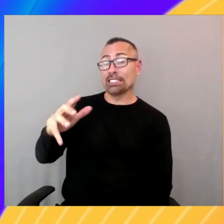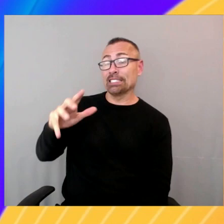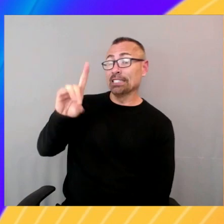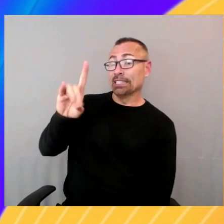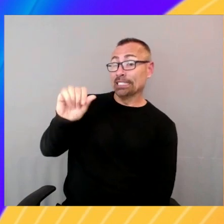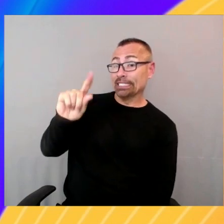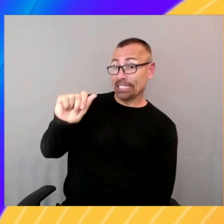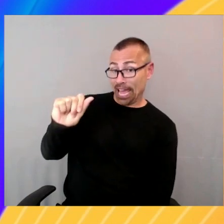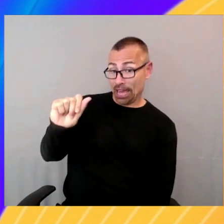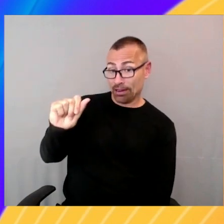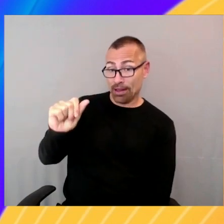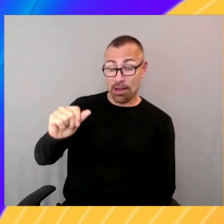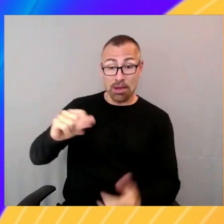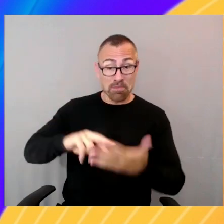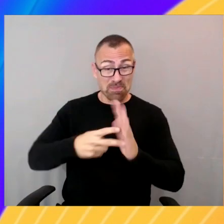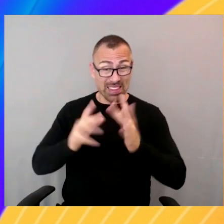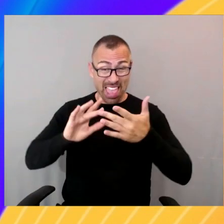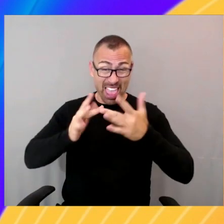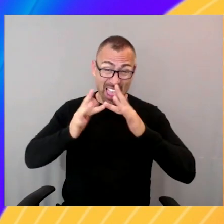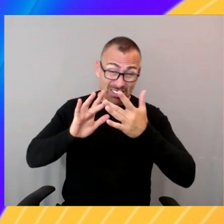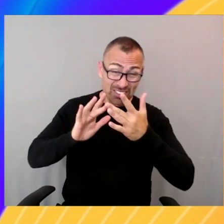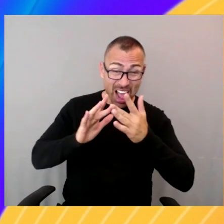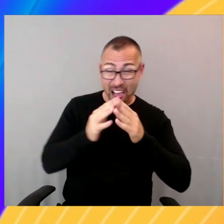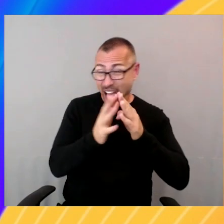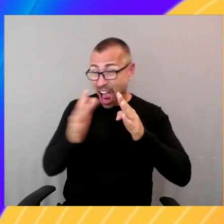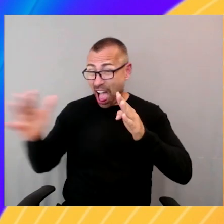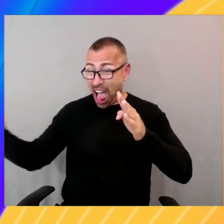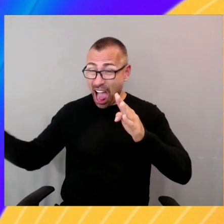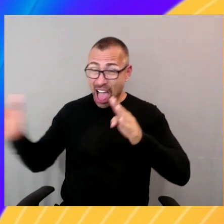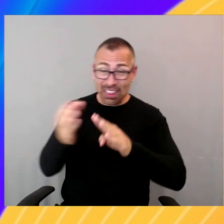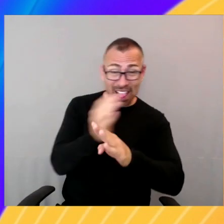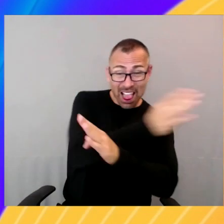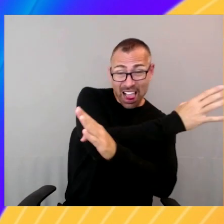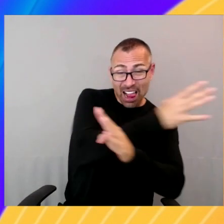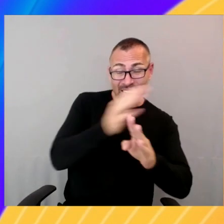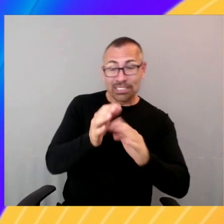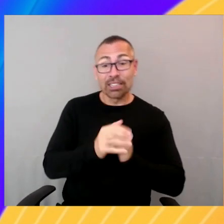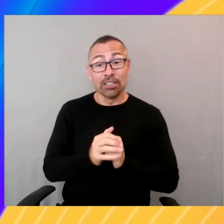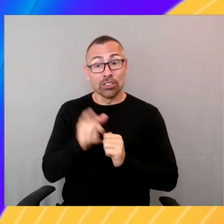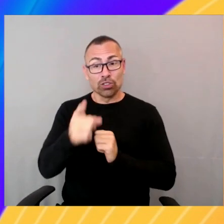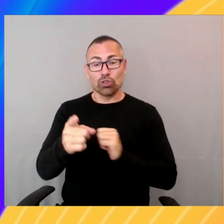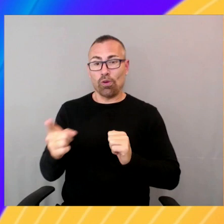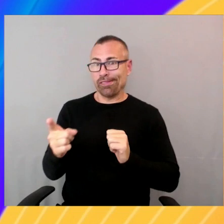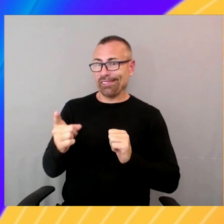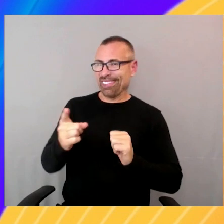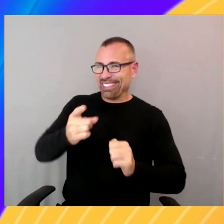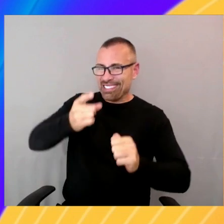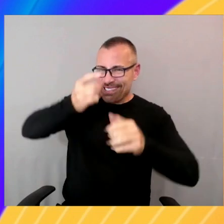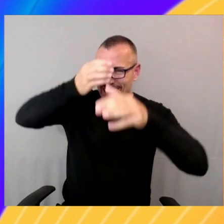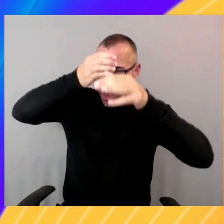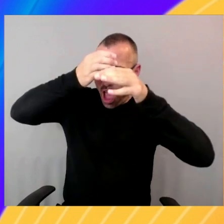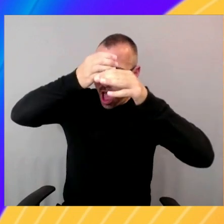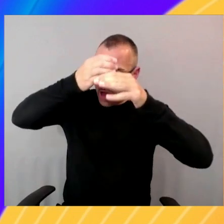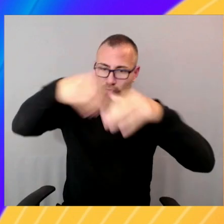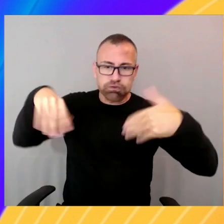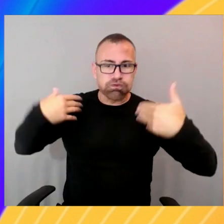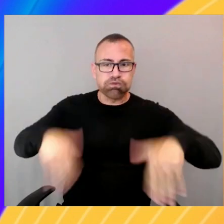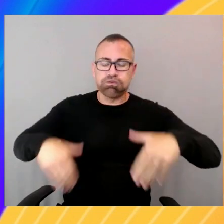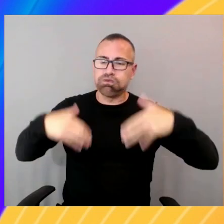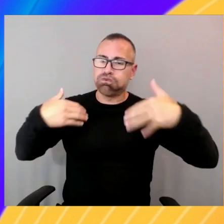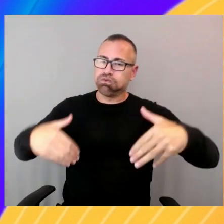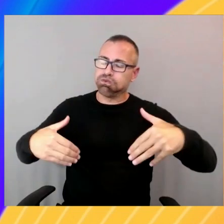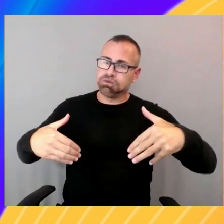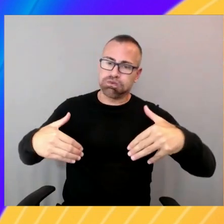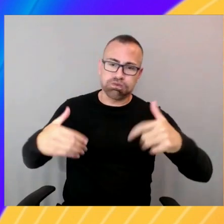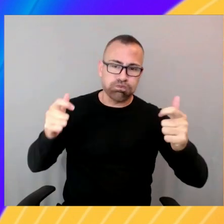the intelligence and the knowledge of that model is extensive. So it is able to handle any questions that are coming at it